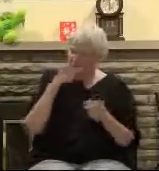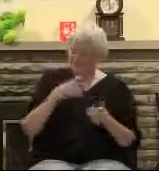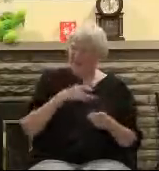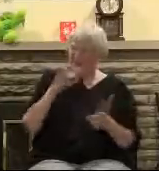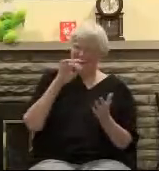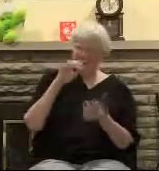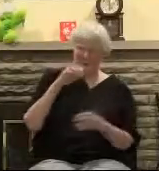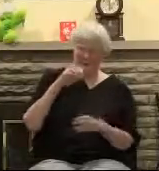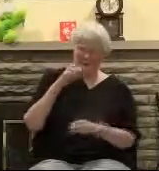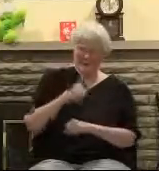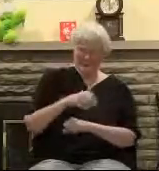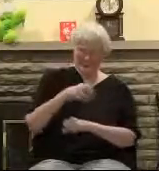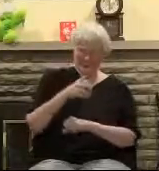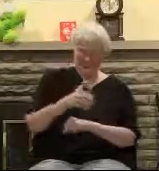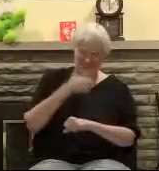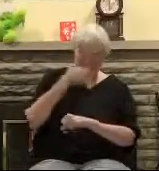the real reason for the season.